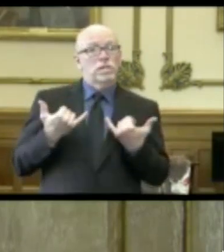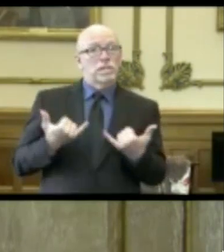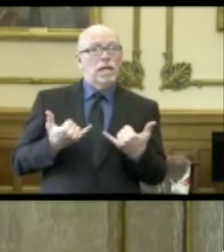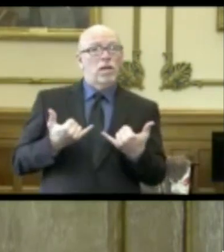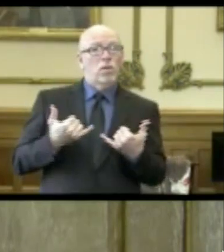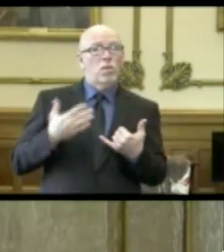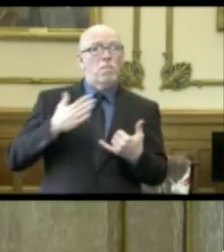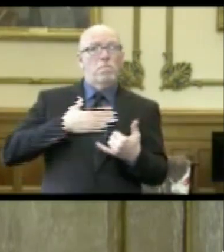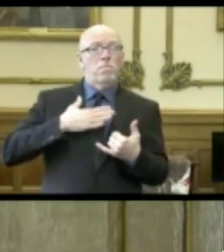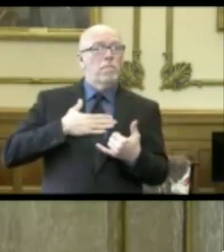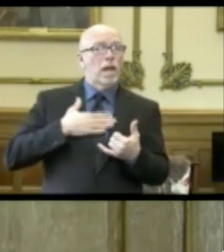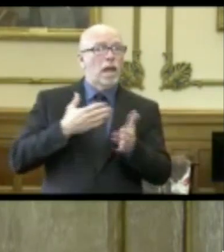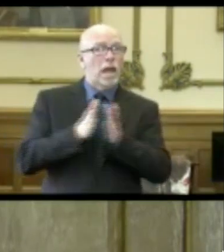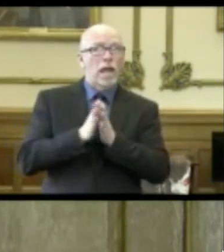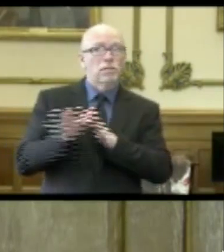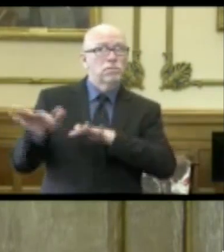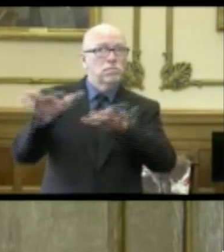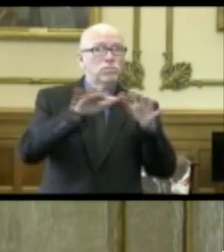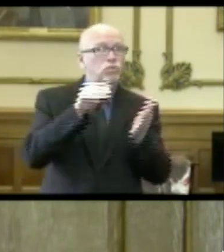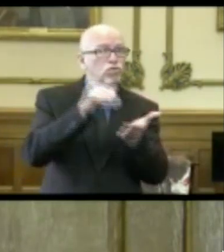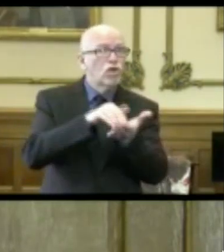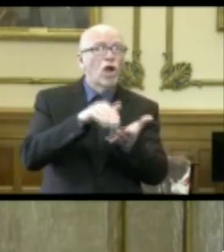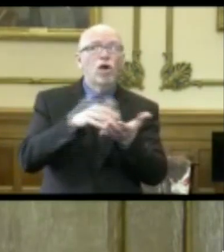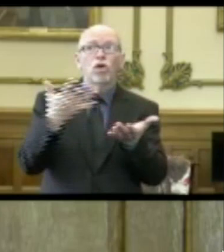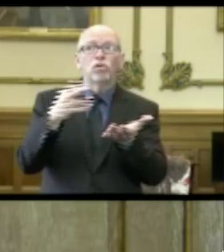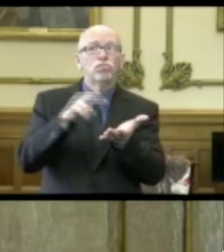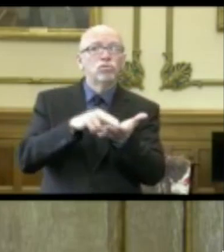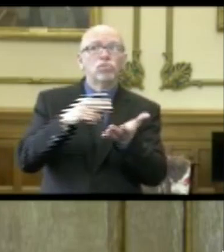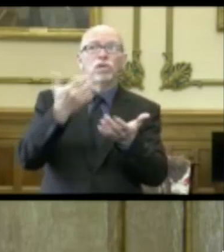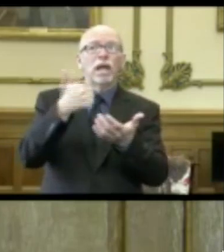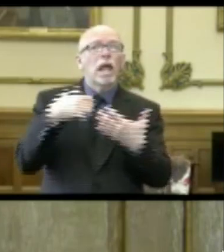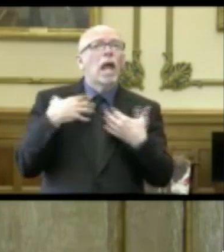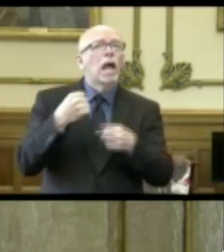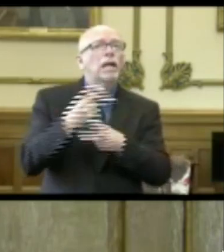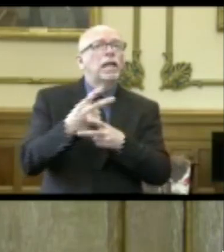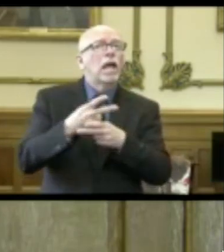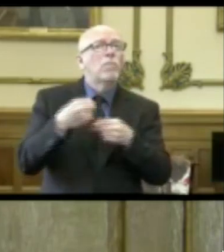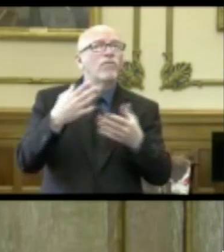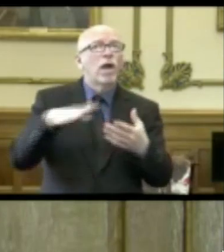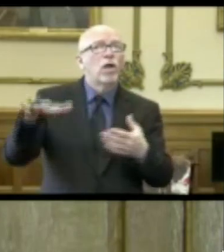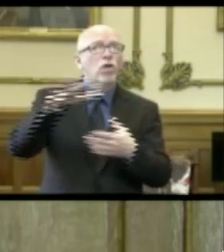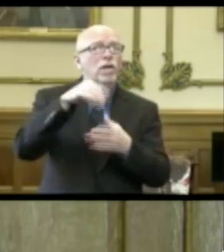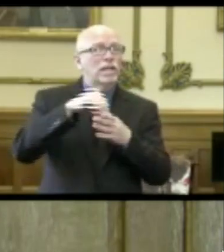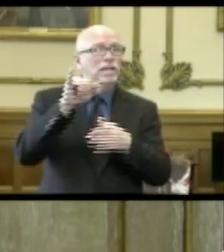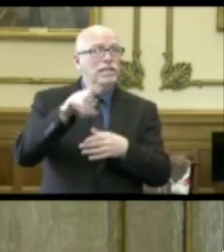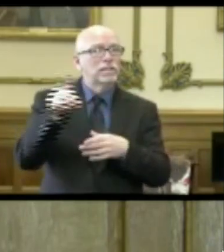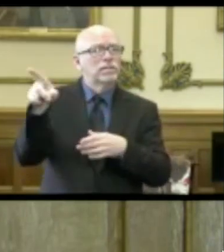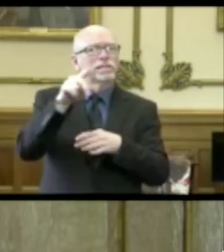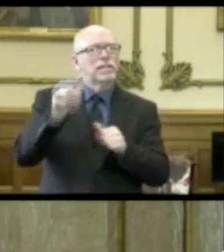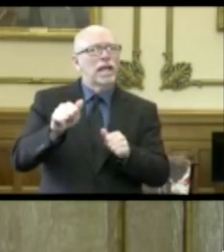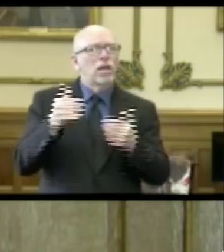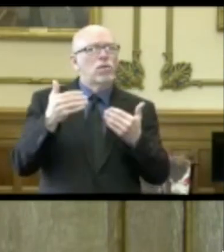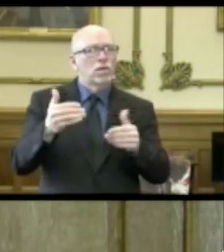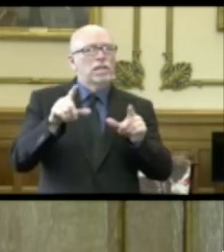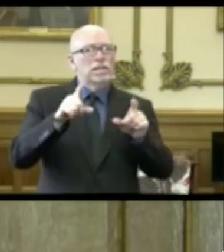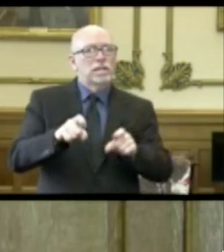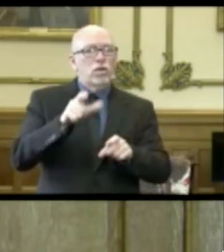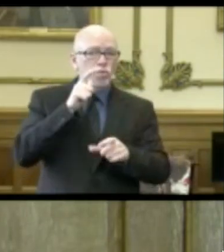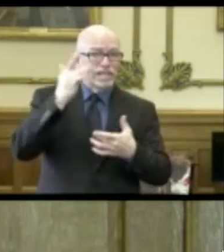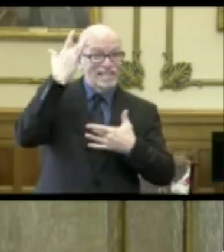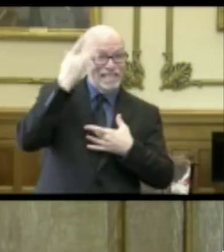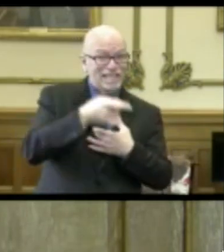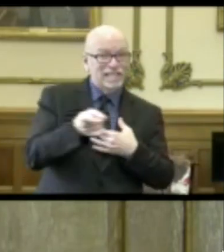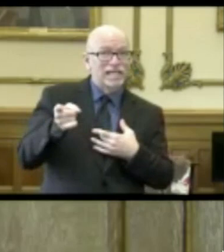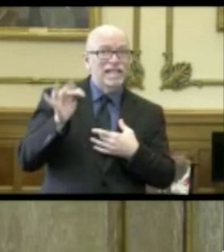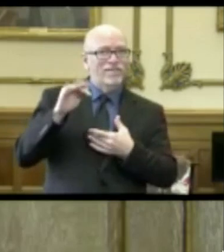ask is for physicians and health care providers across the state to be able to test individuals that are sick, that they